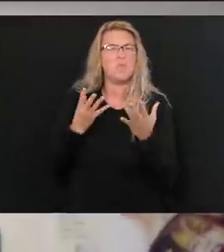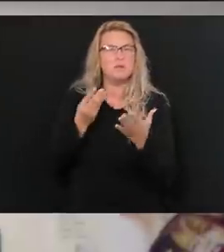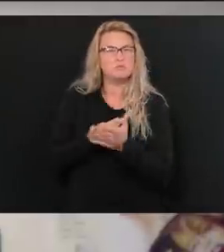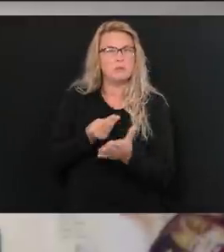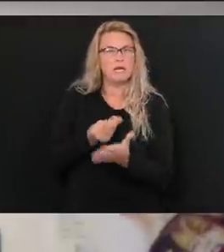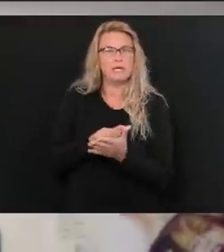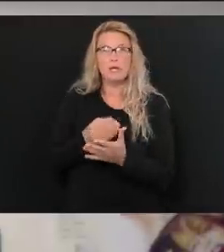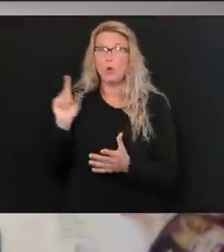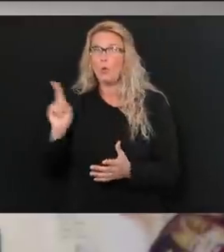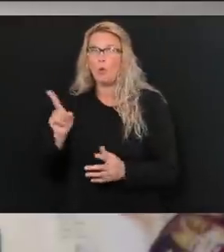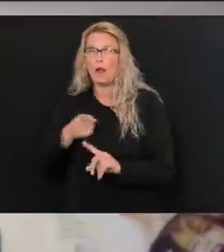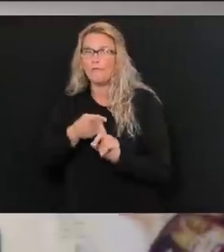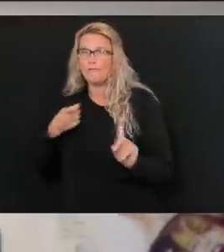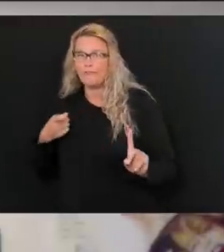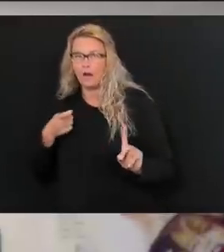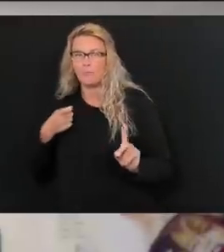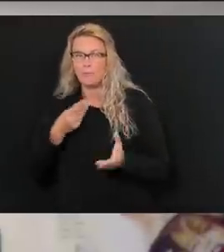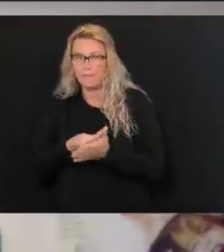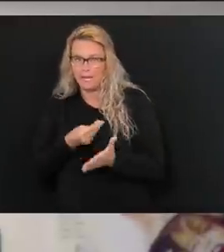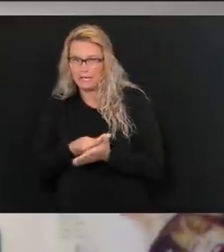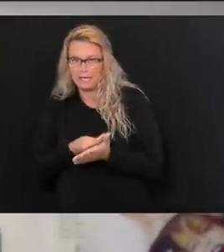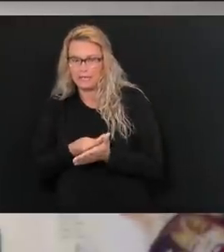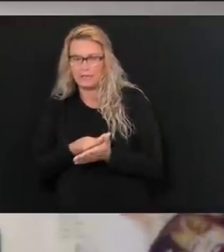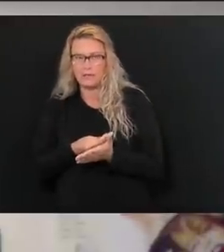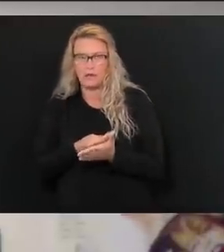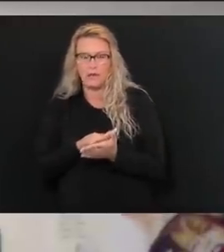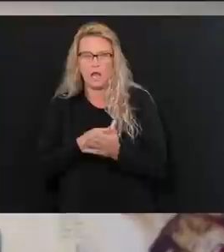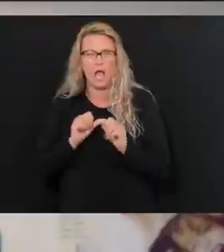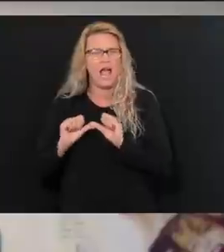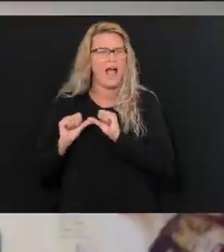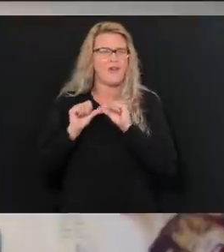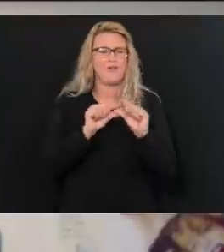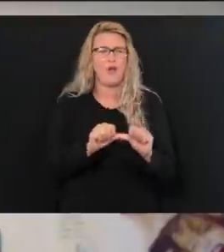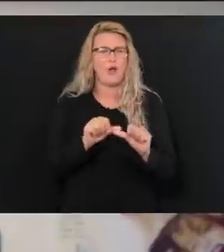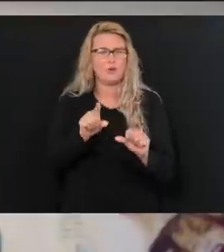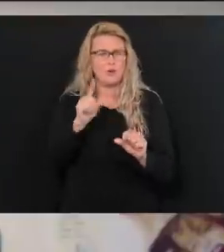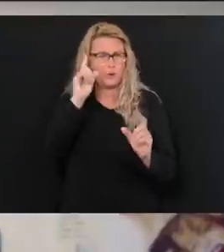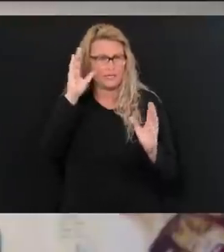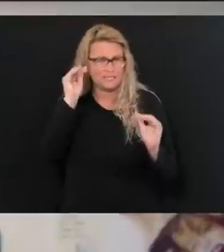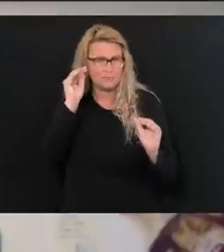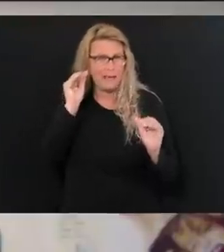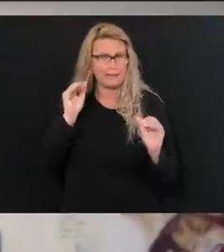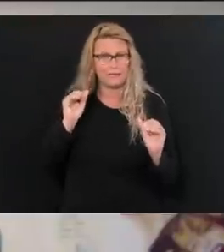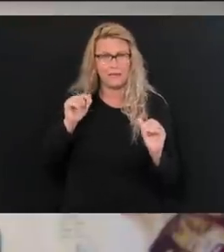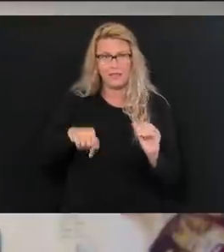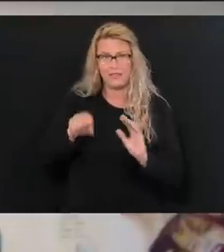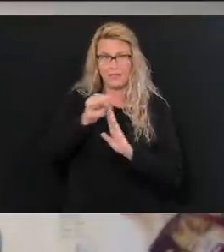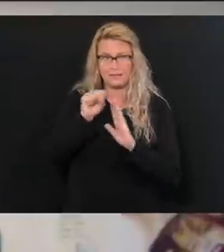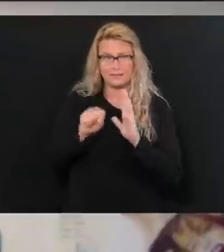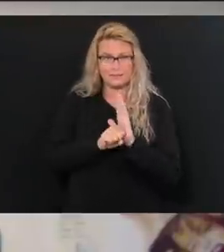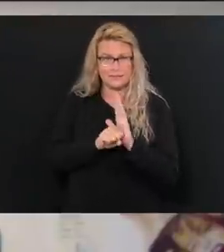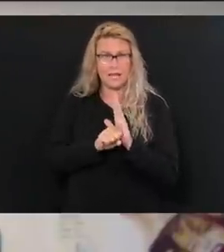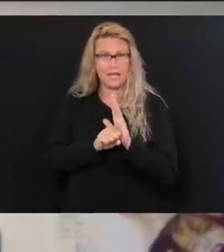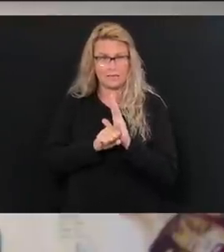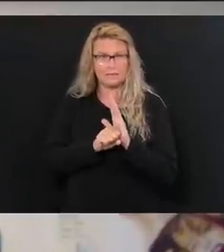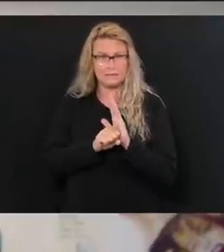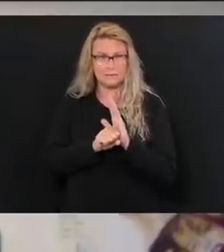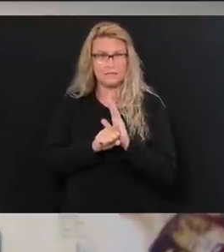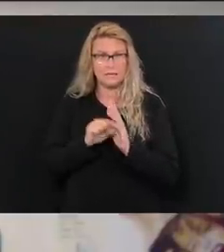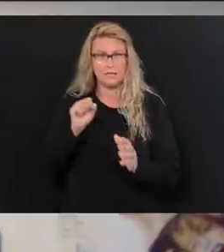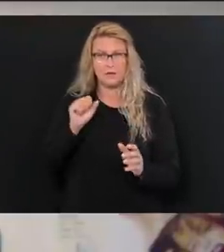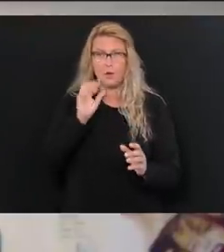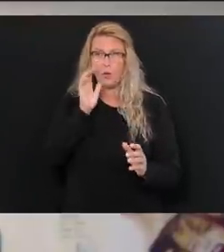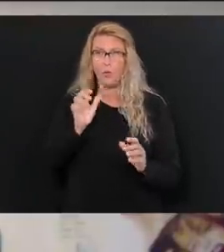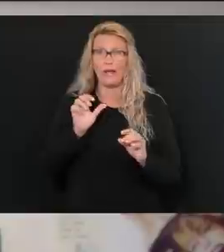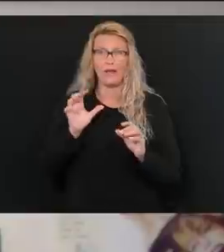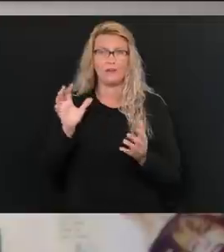is it coming from? And then secondly, how long do you anticipate it will take before the state reaches that 7,000